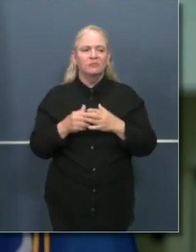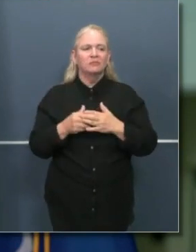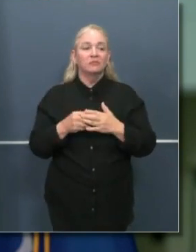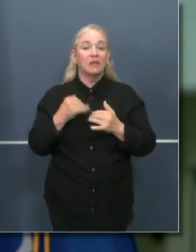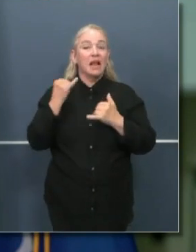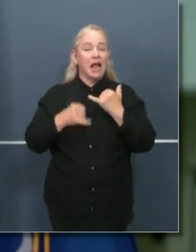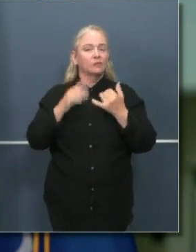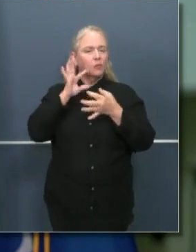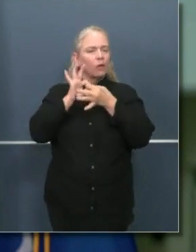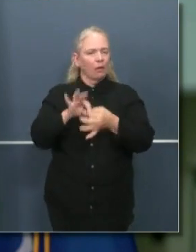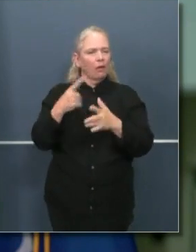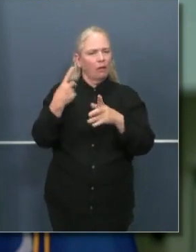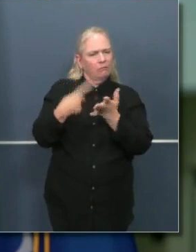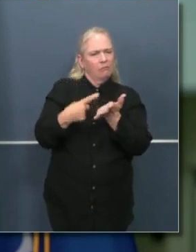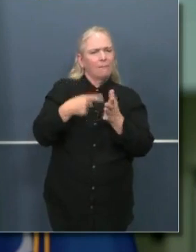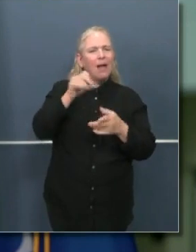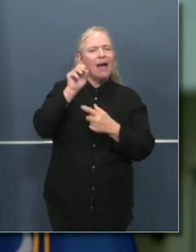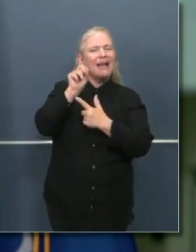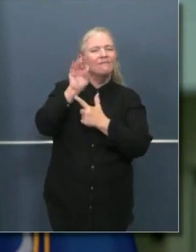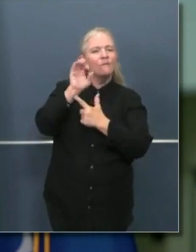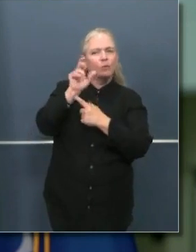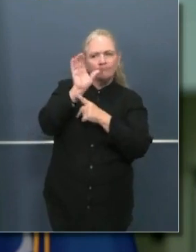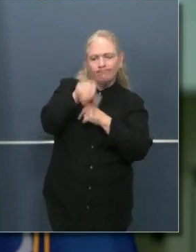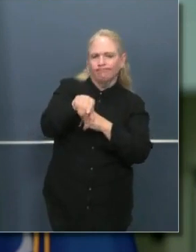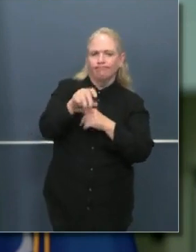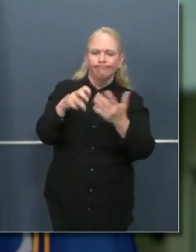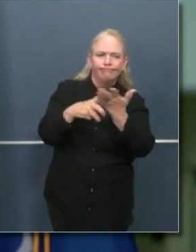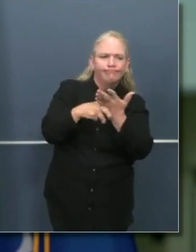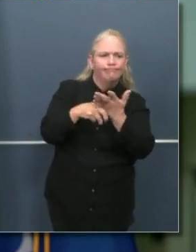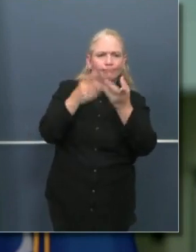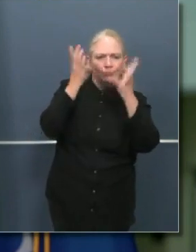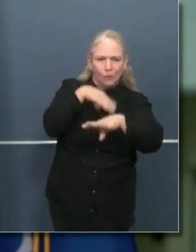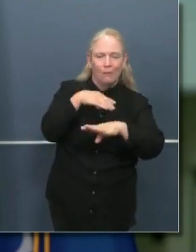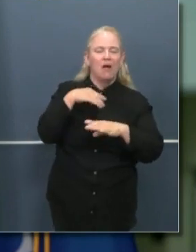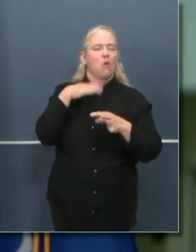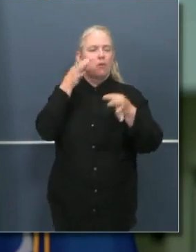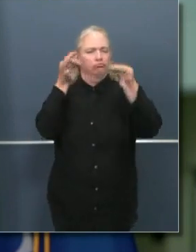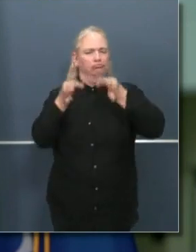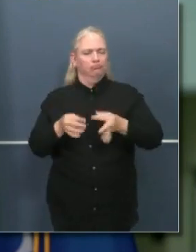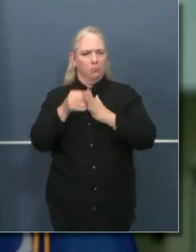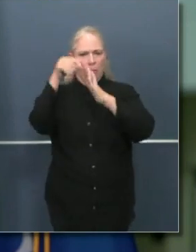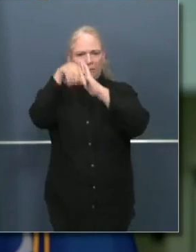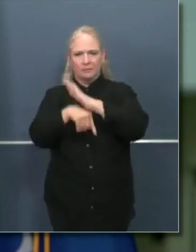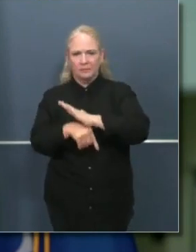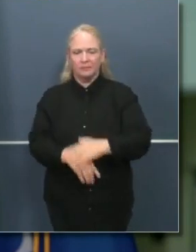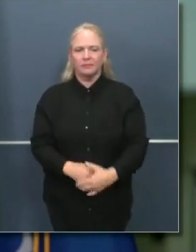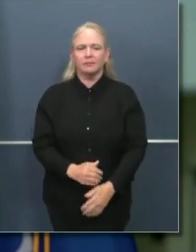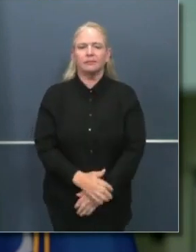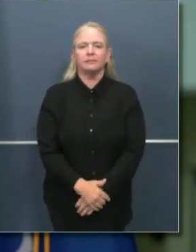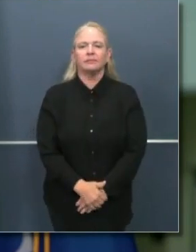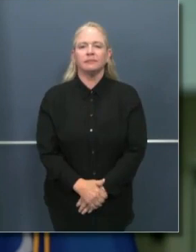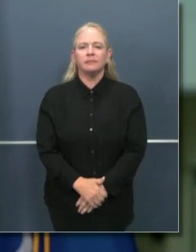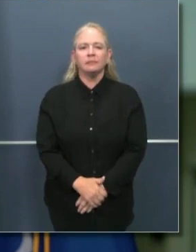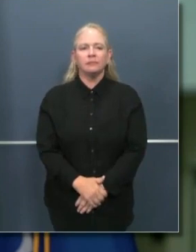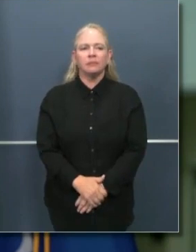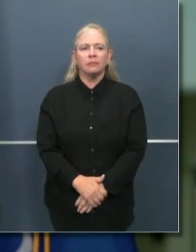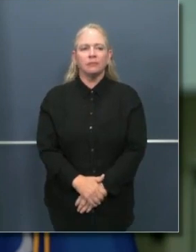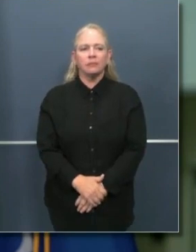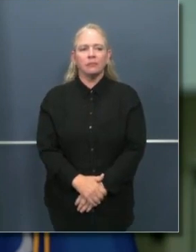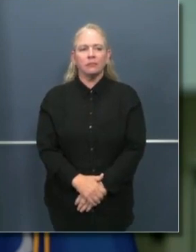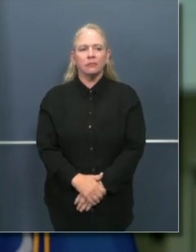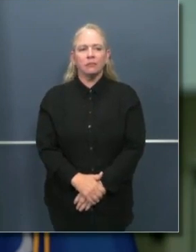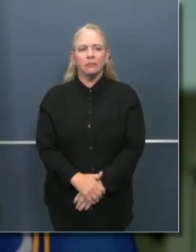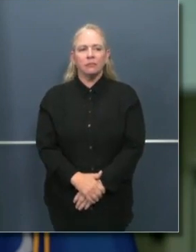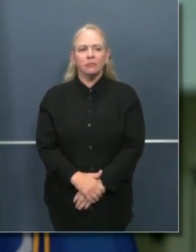walk you through some of the trend lines before they become headlines in the state of California. Let me update you briefly